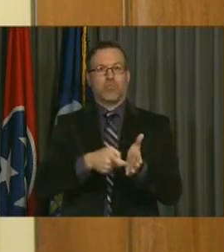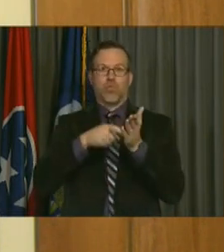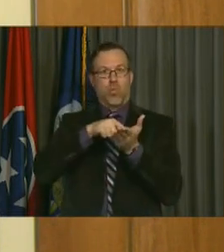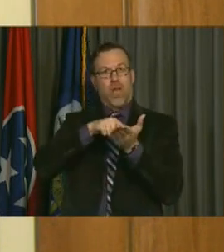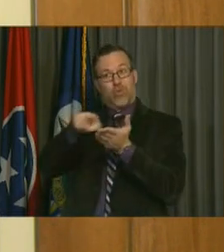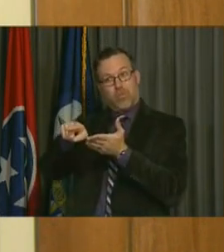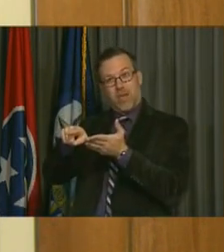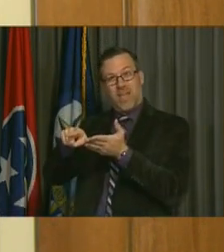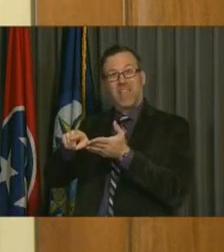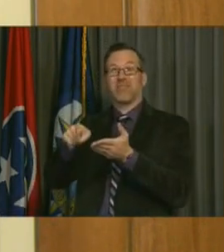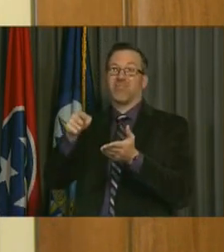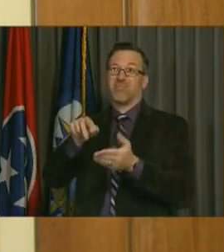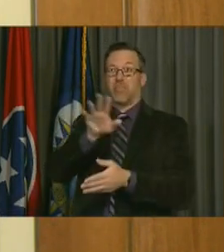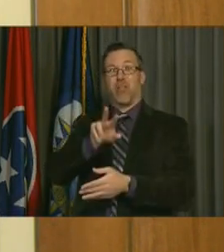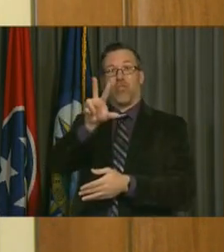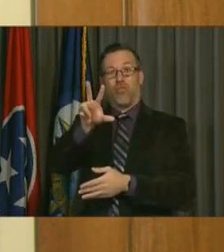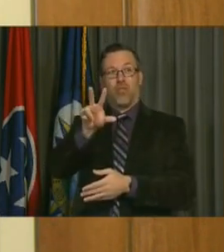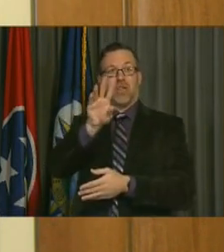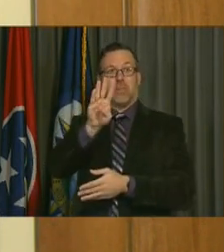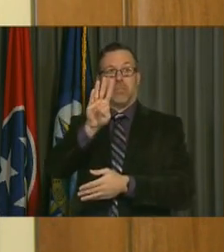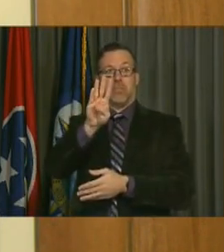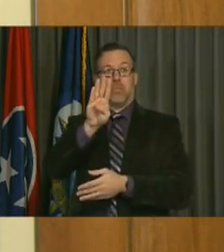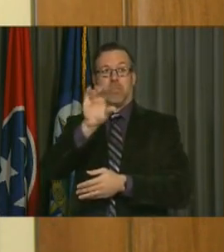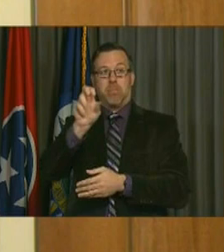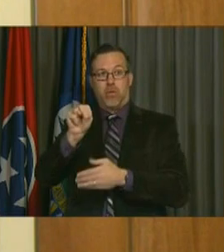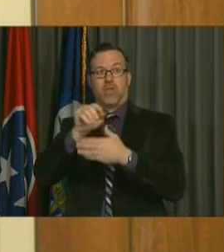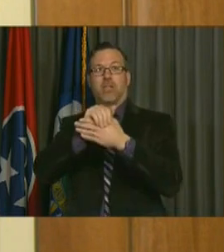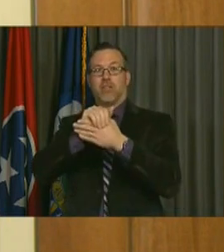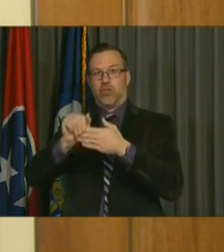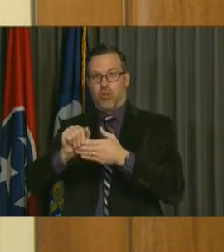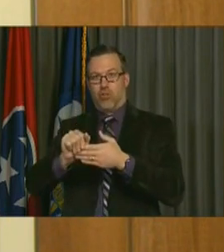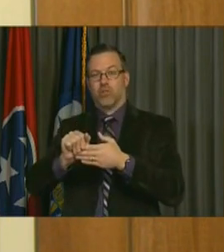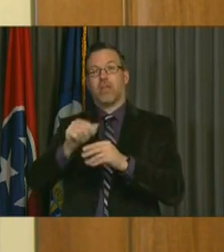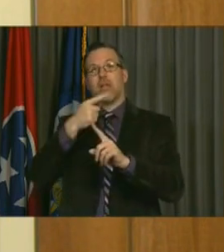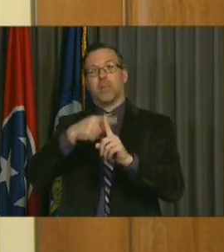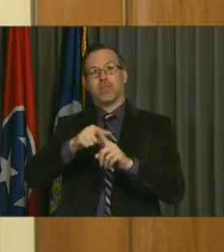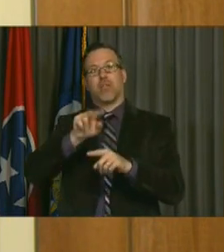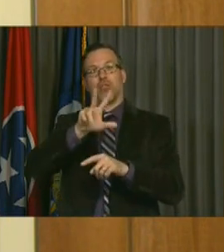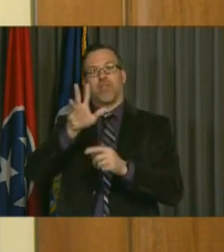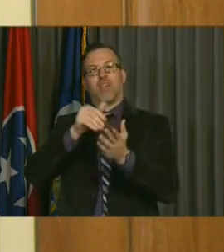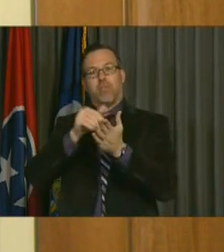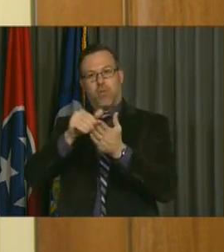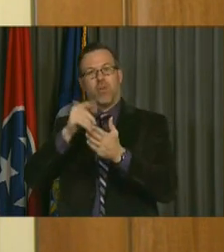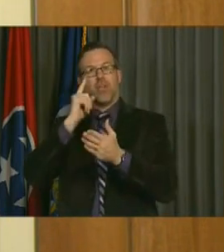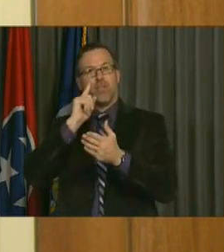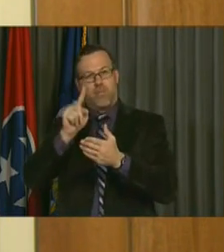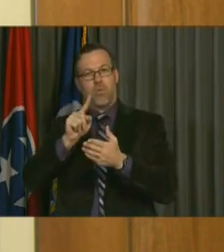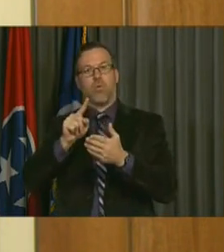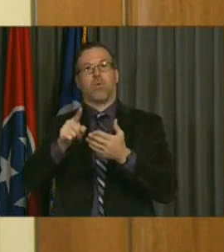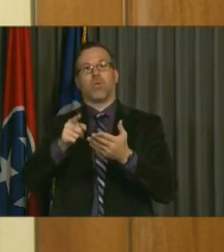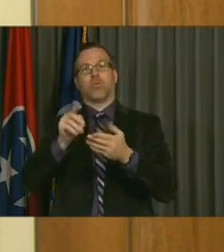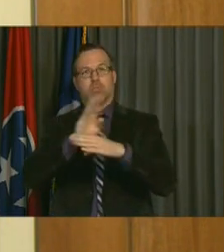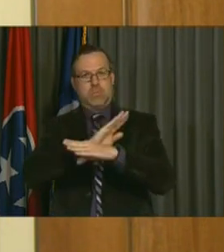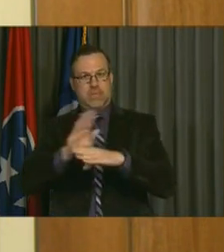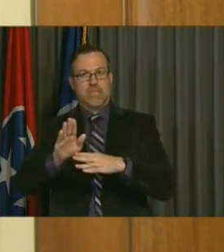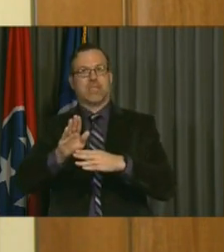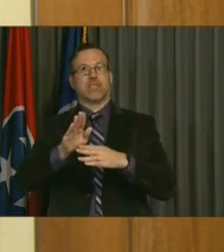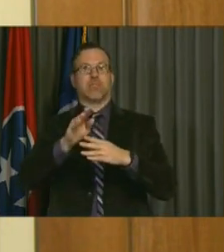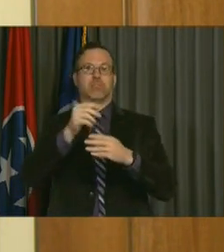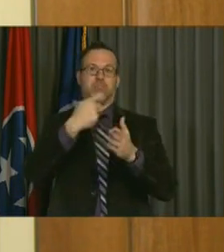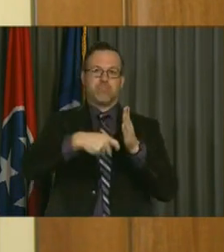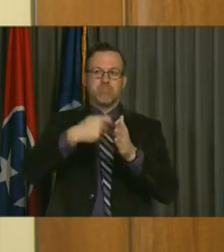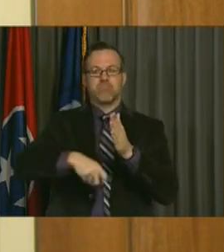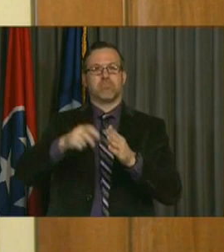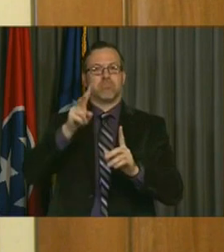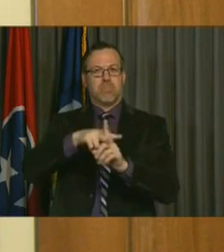30 will be about $3 billion, with an additional $500 million of commercial paper. Metro's credit rating remains strong.